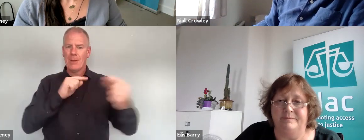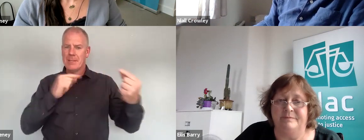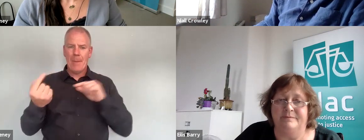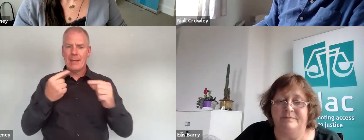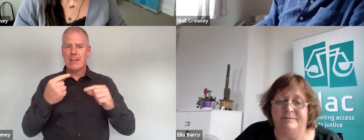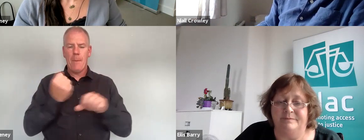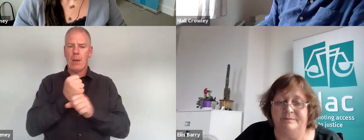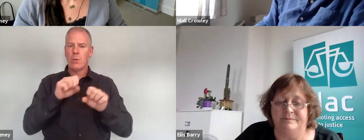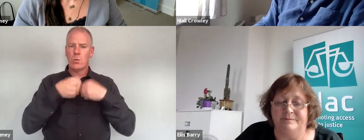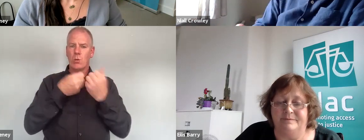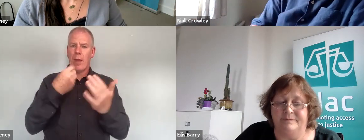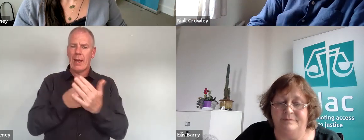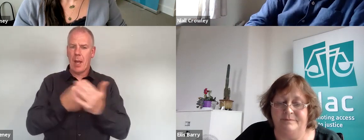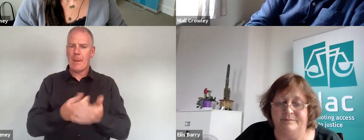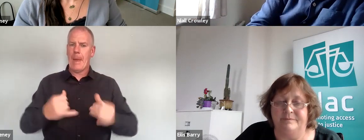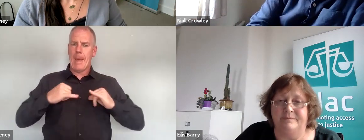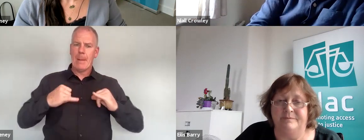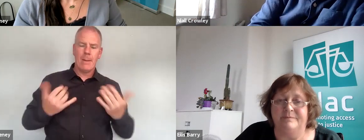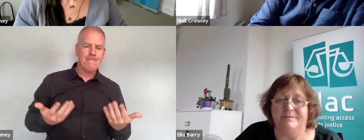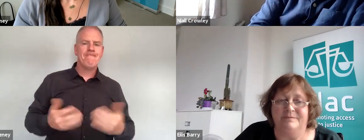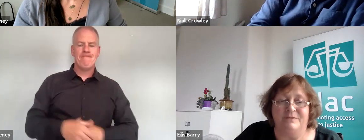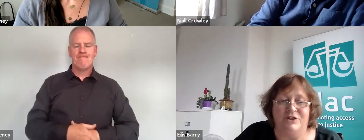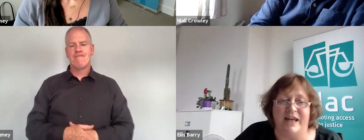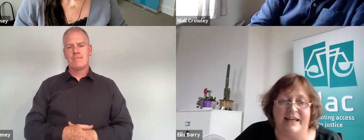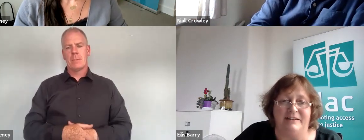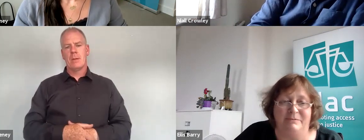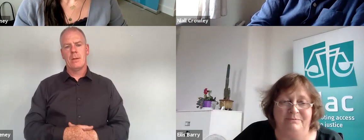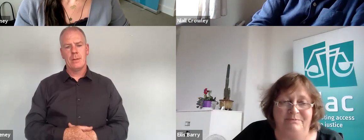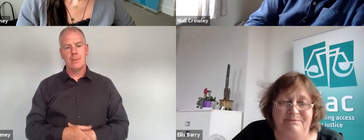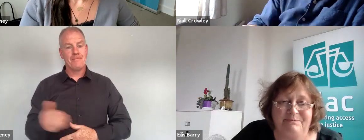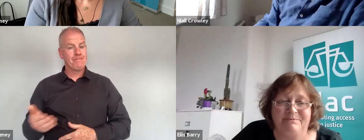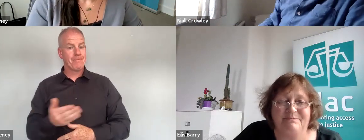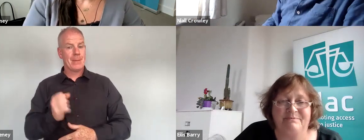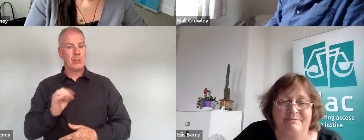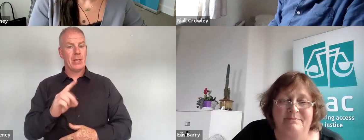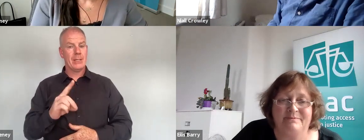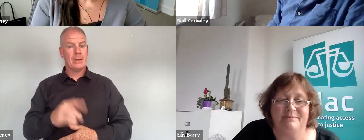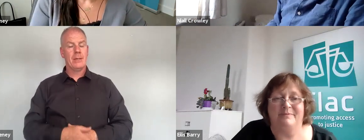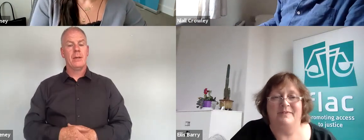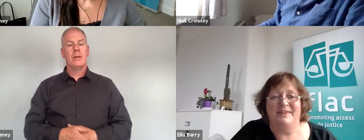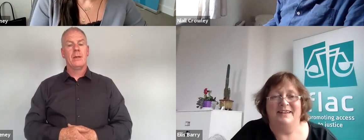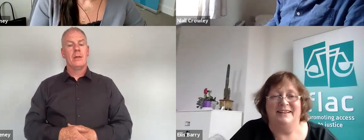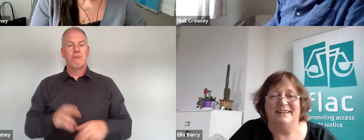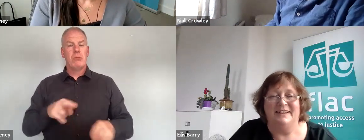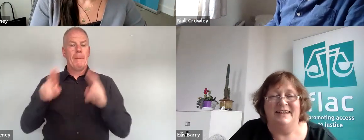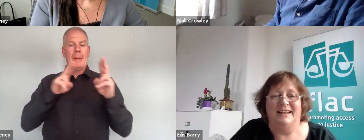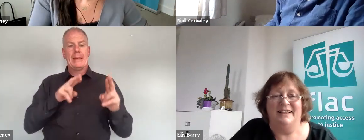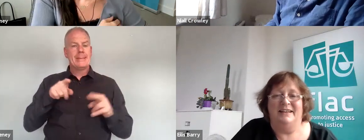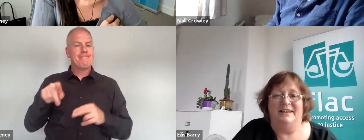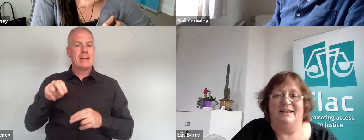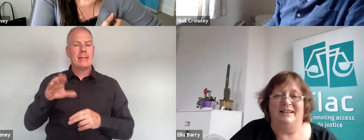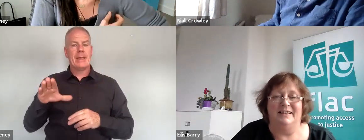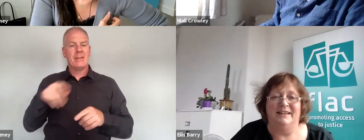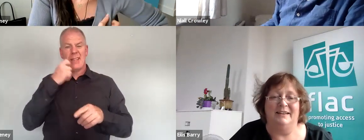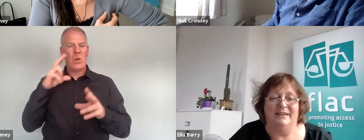it needs to be included now in the equality legislation Sinead? yeah I mean I won't repeat what